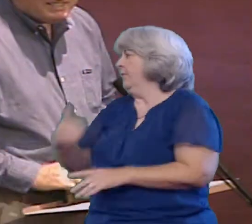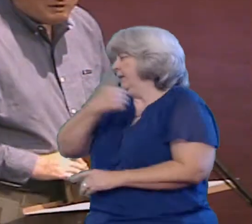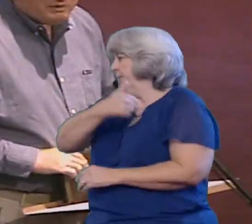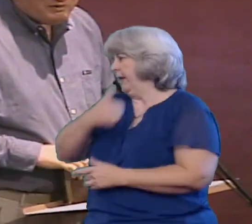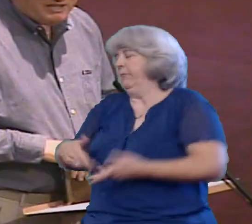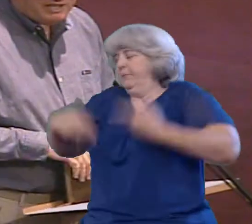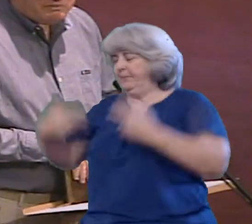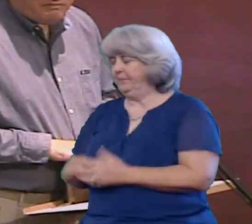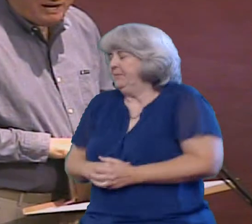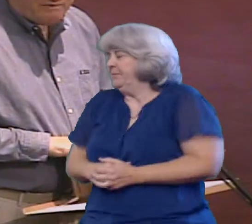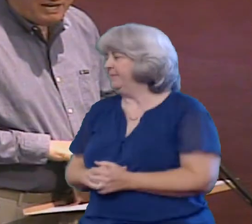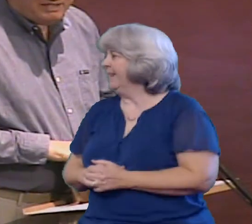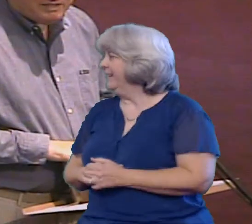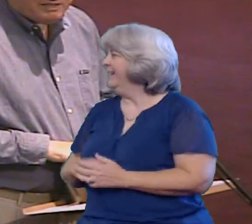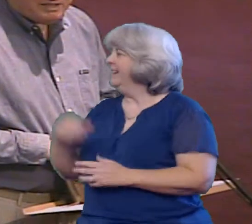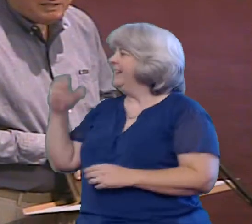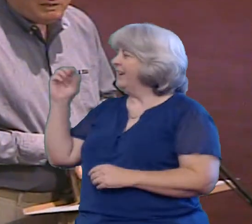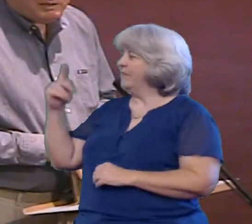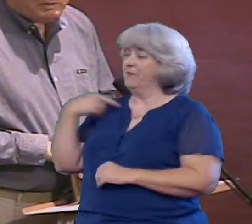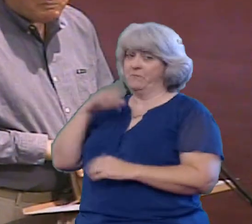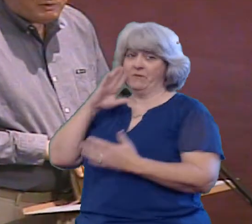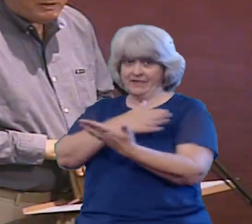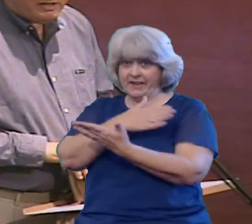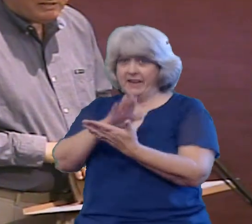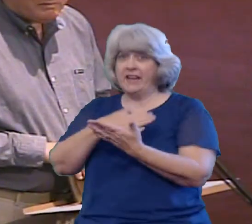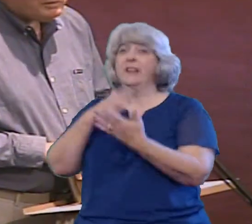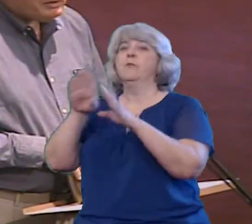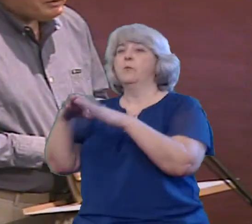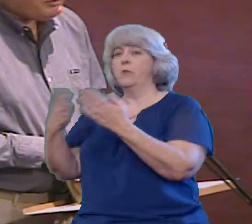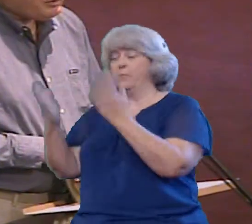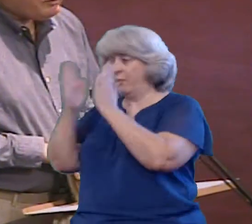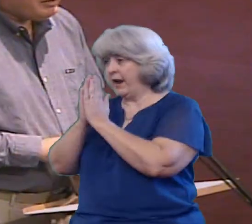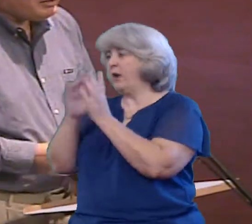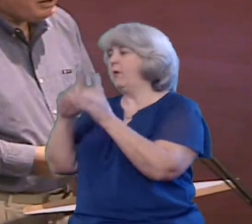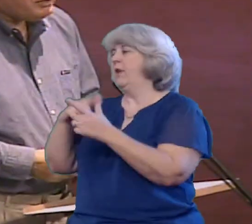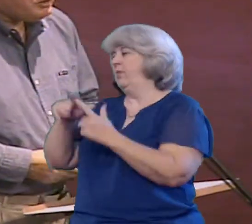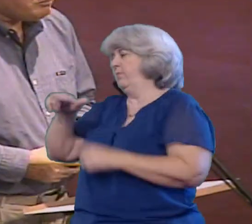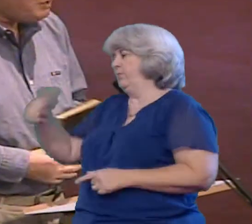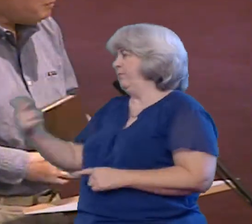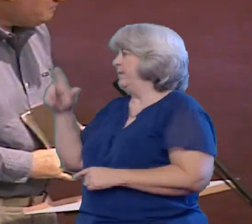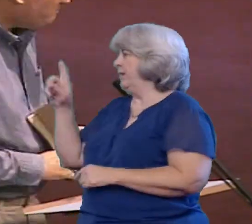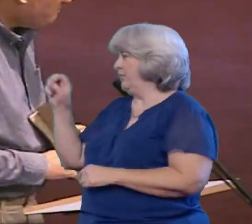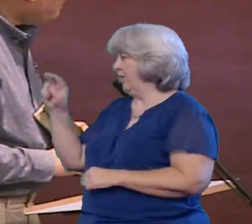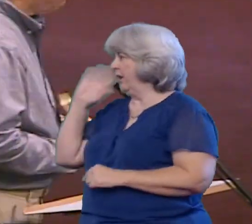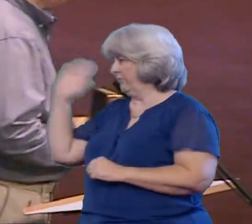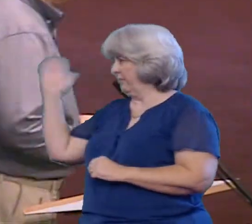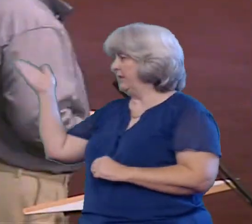So we'll sing number 590 and then Glenn will lead us in prayer. And then we'll turn the floor to Don Dukeman here.